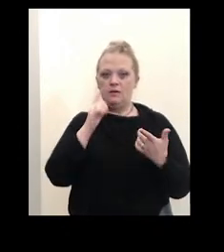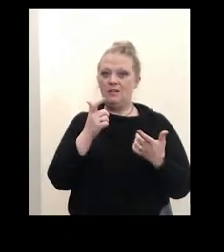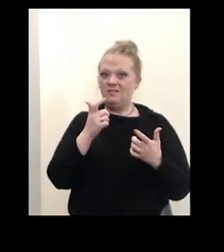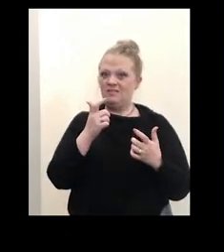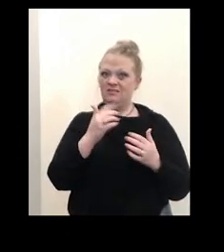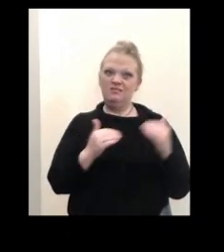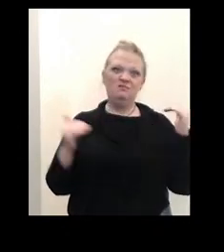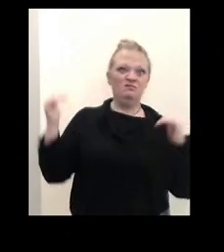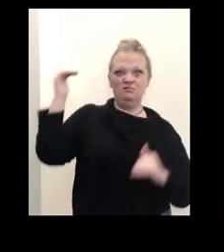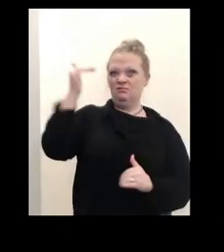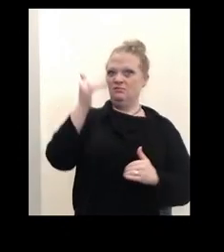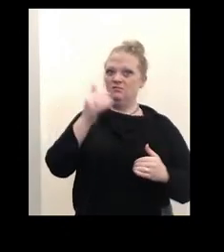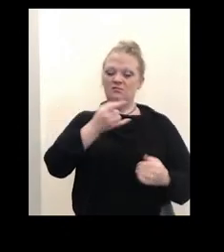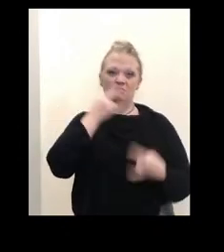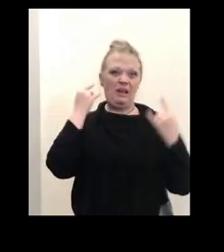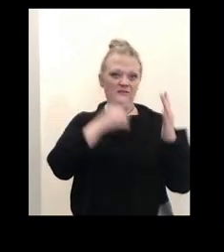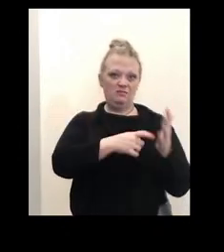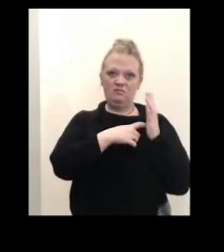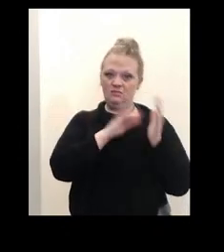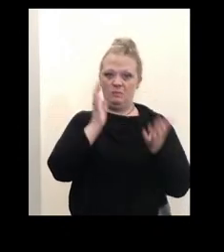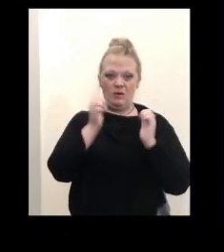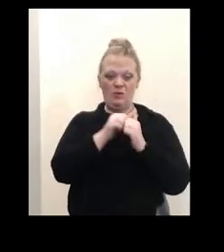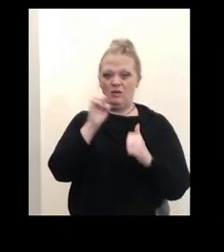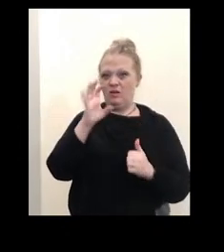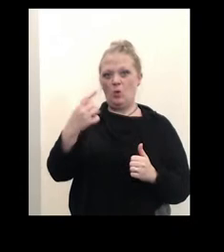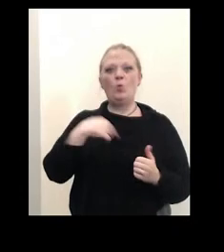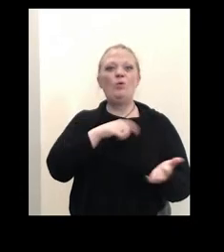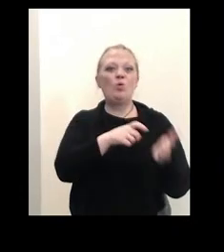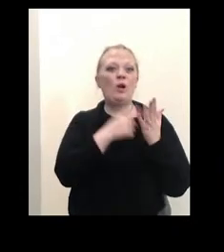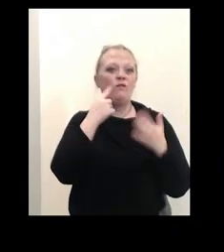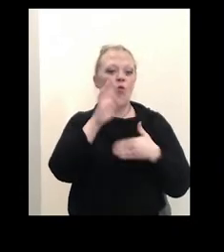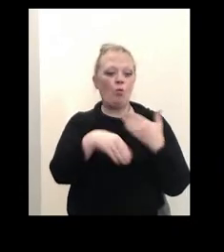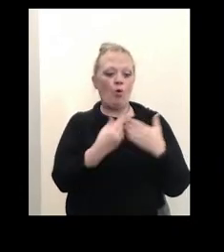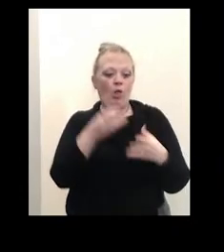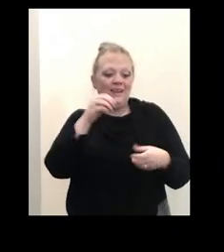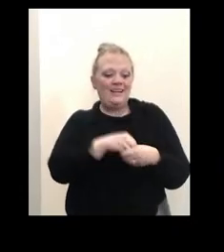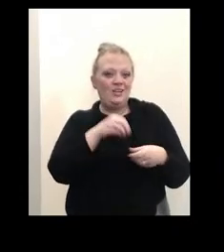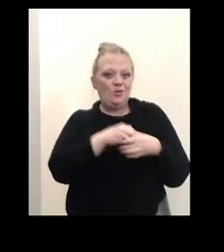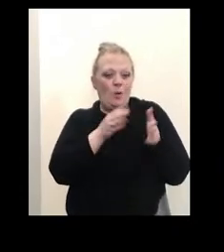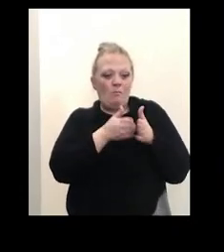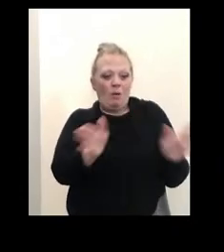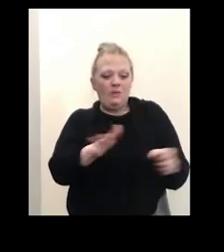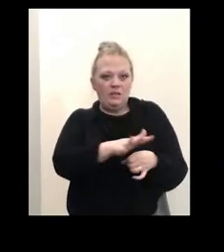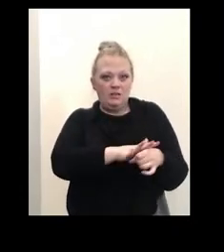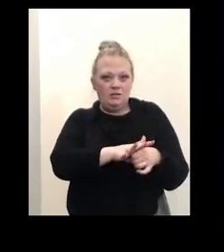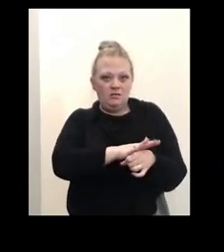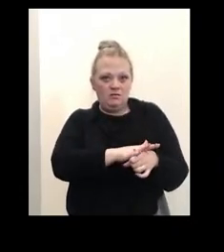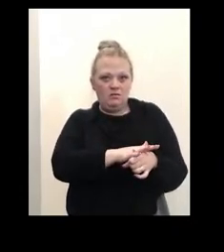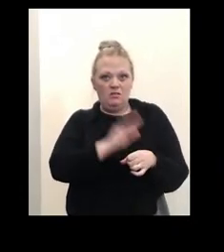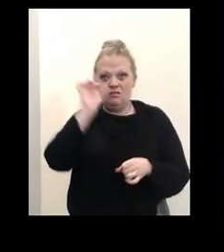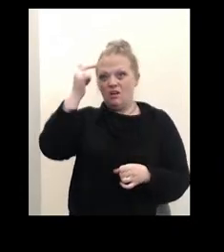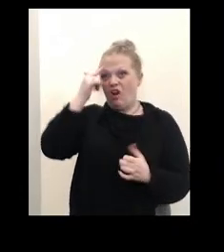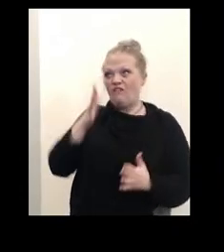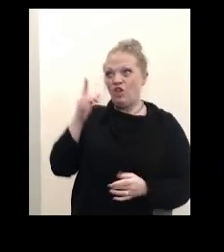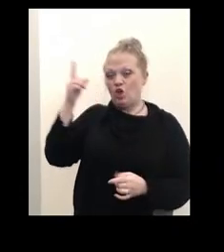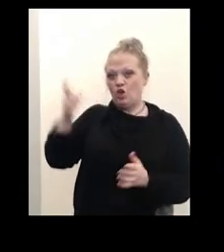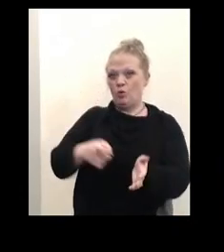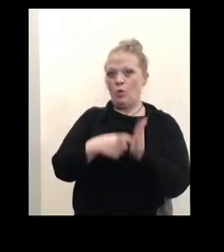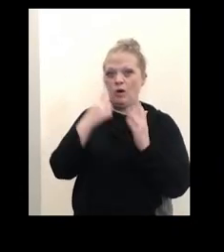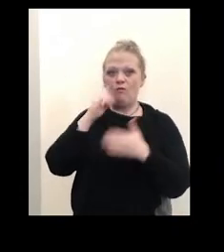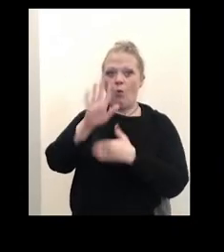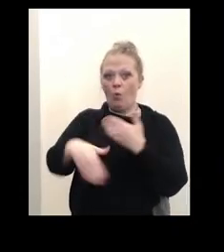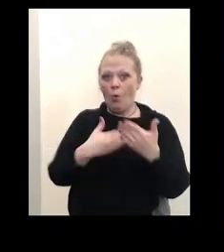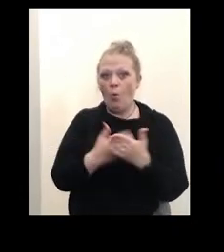implemented in Erie County. In Erie County, we required it for all indoor public spaces. What the governor has done is required it for all